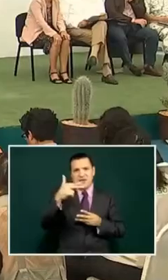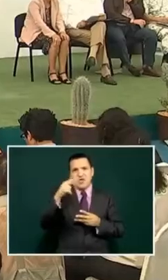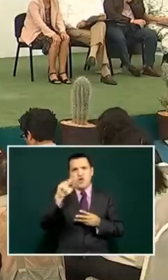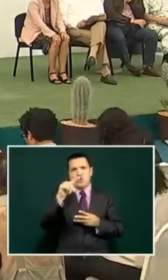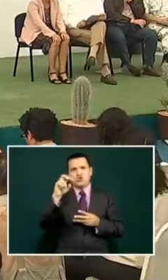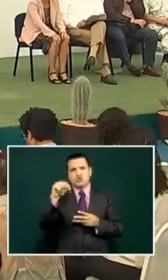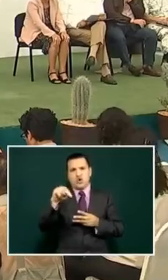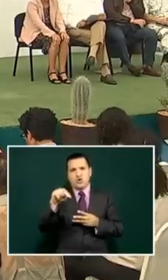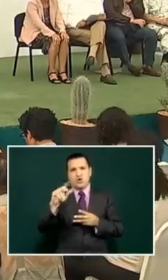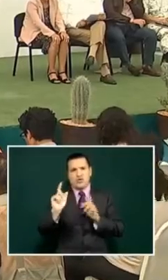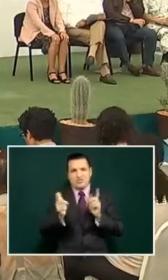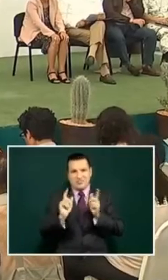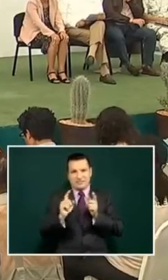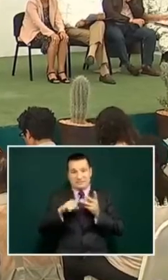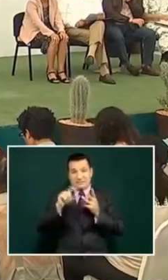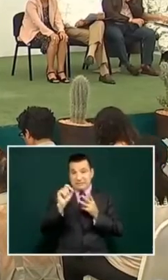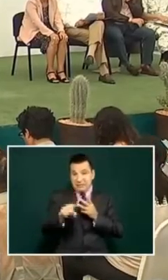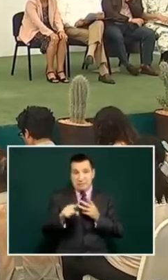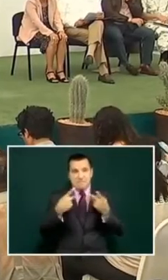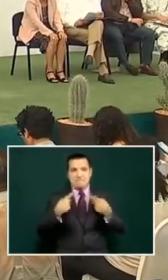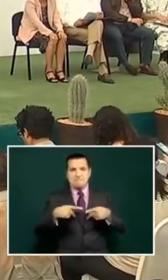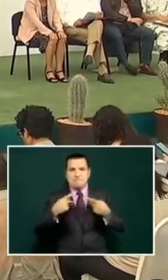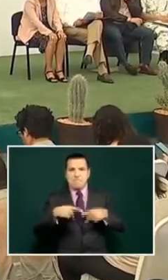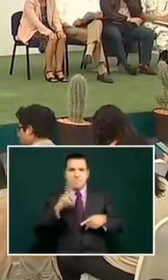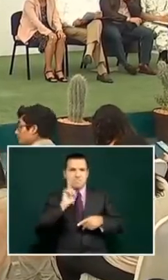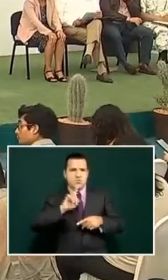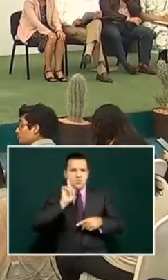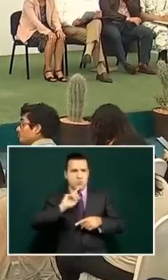Houston where the council